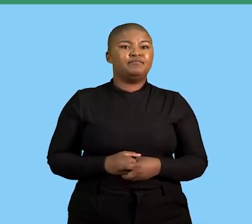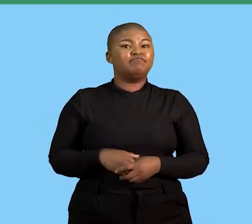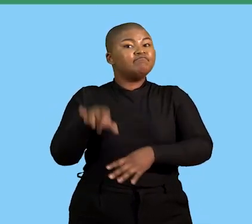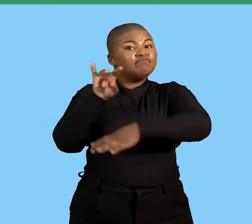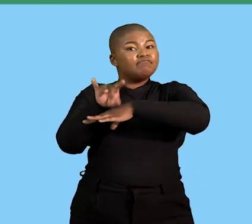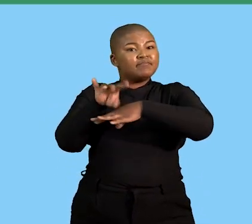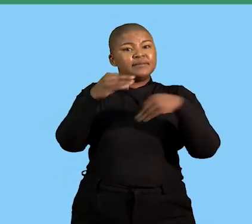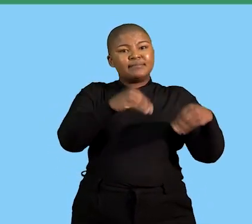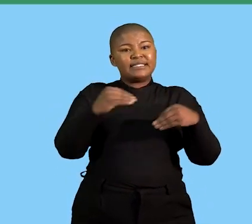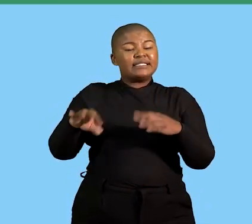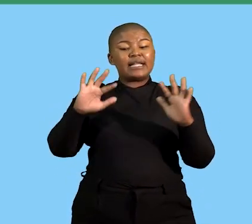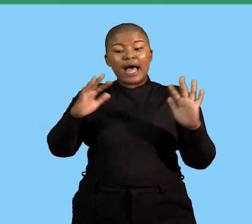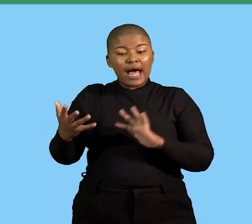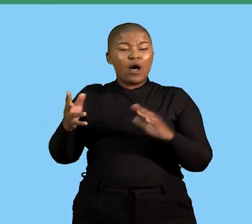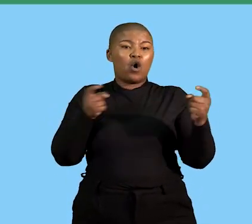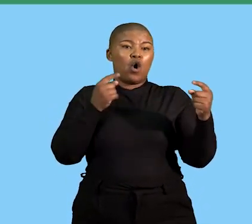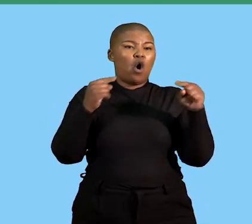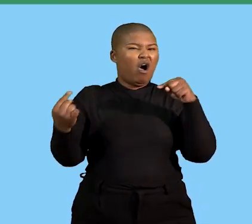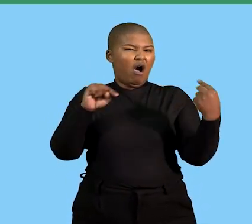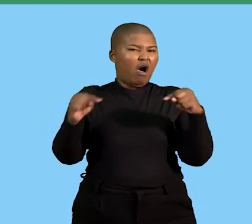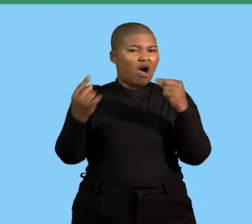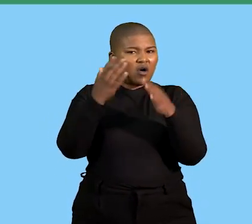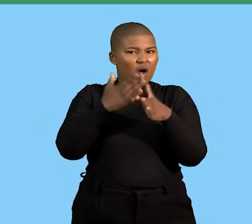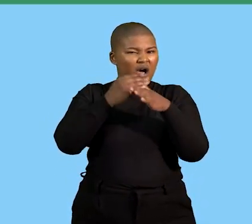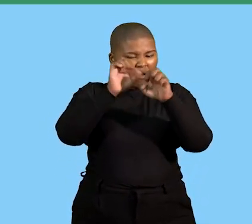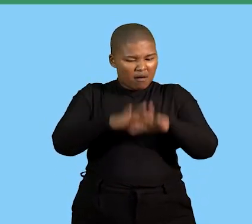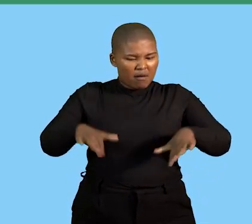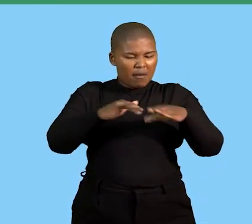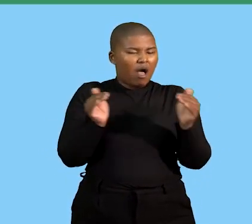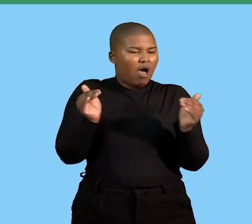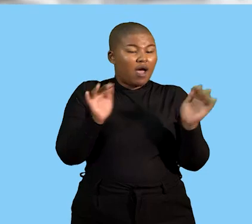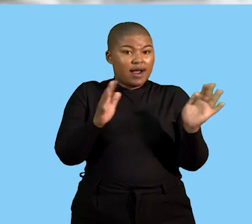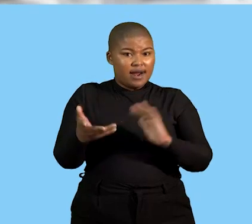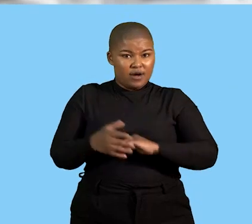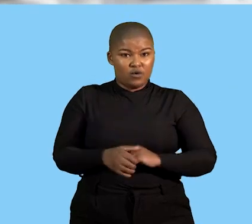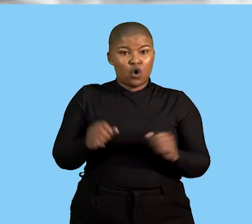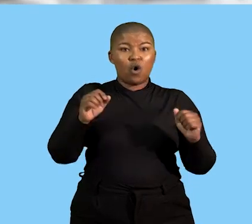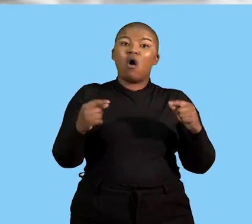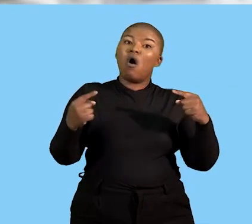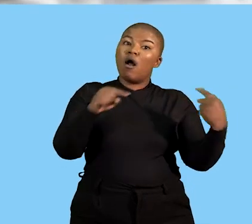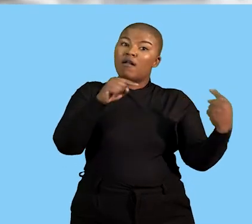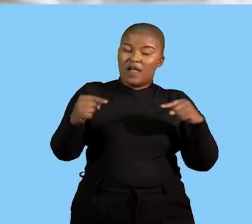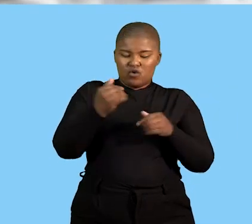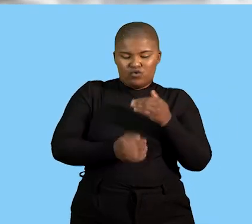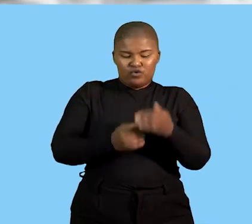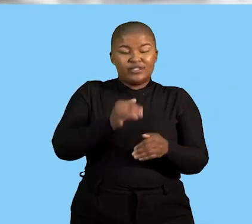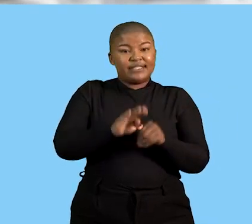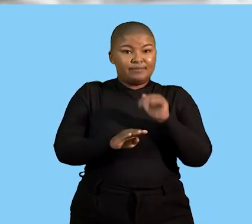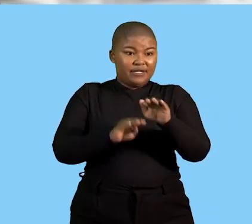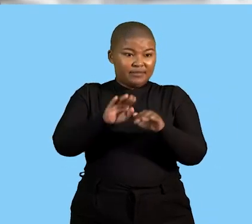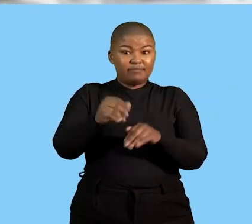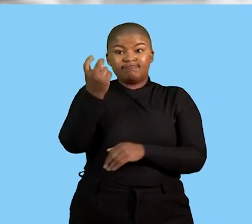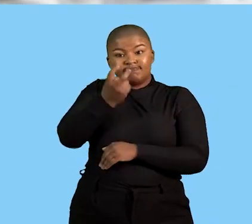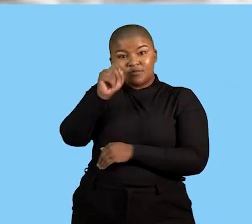advice businesses on how to handle conflict in the workplace so this is basically the conflict resolution steps